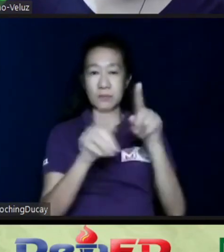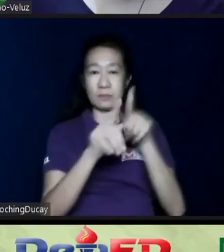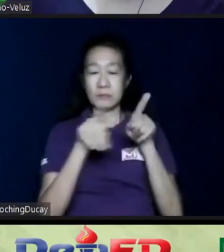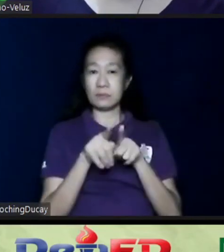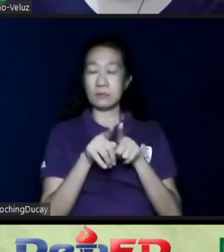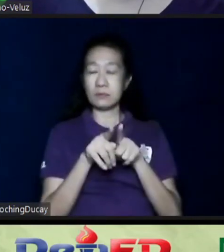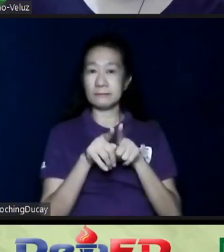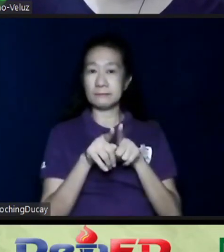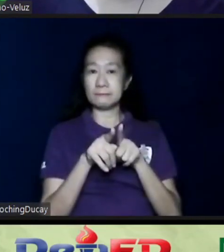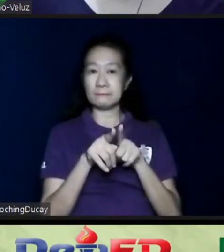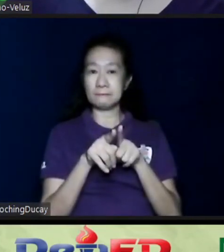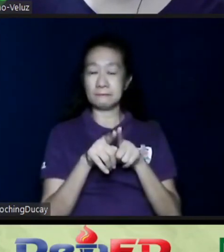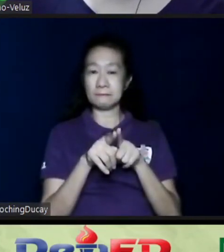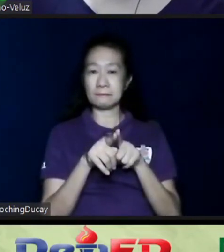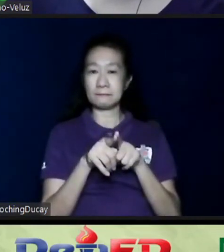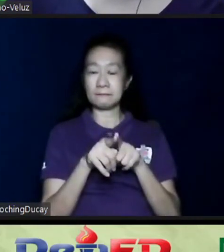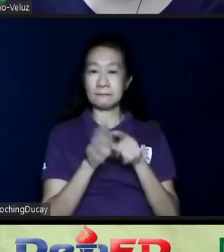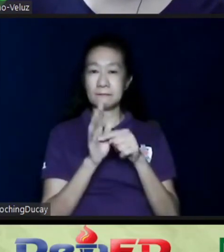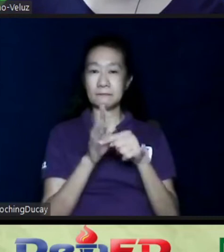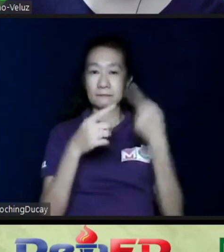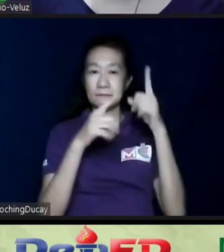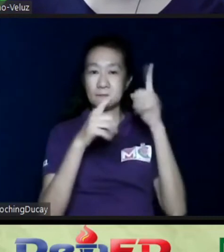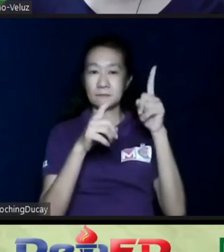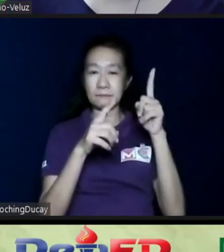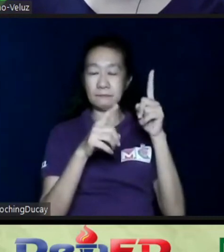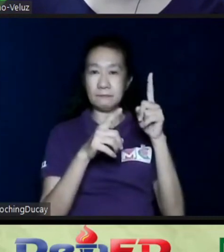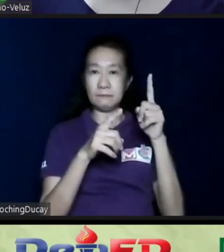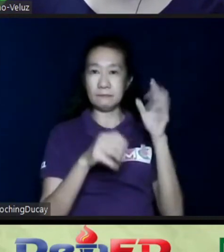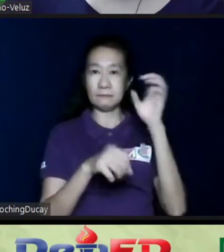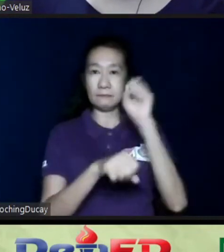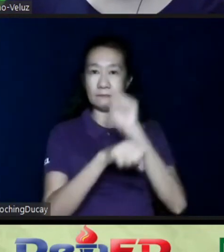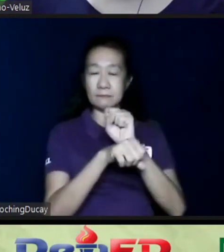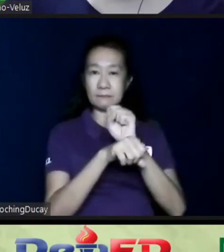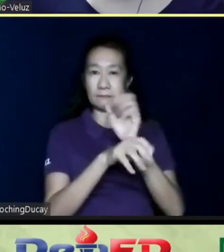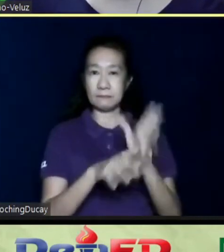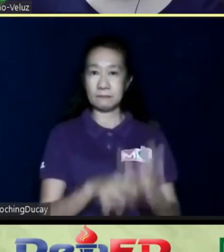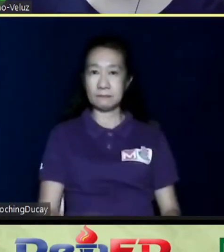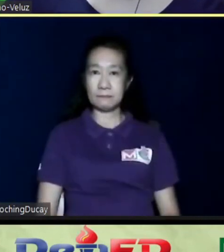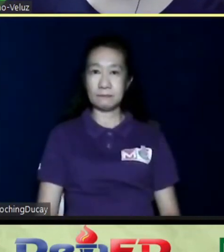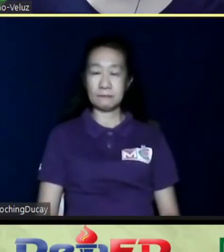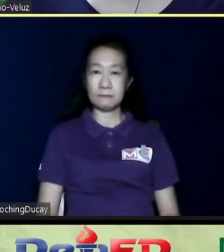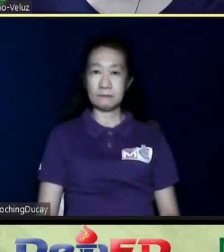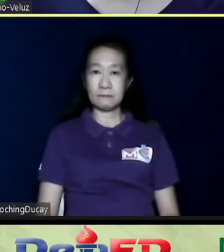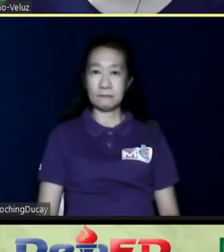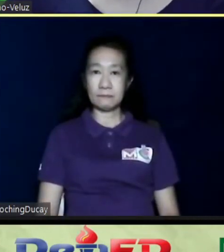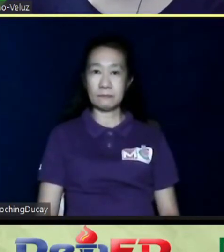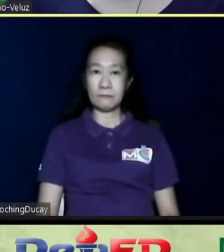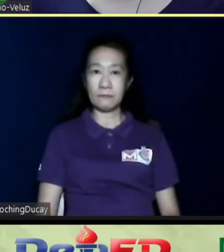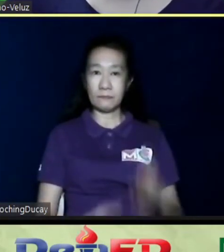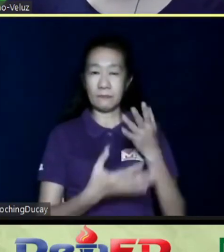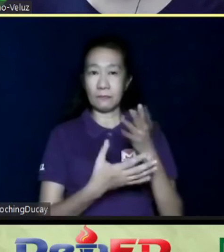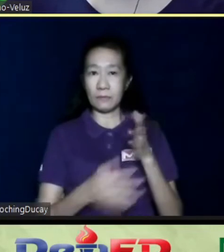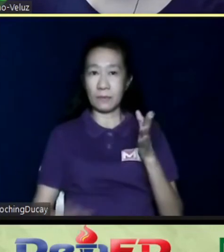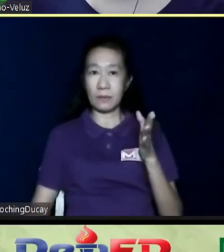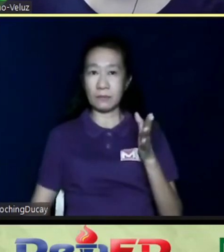and predictors of successful employment. And I'd just like to share also, for the ASP